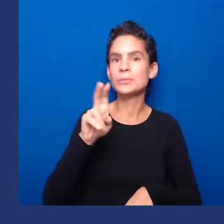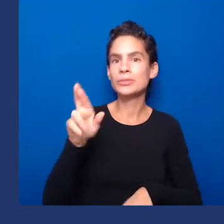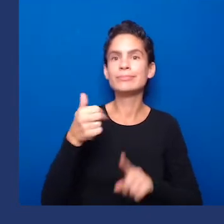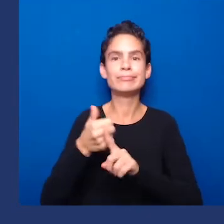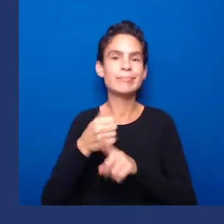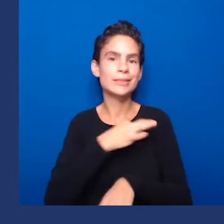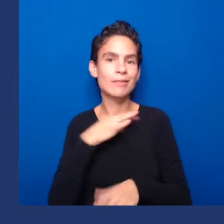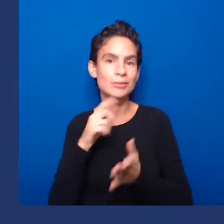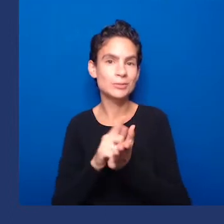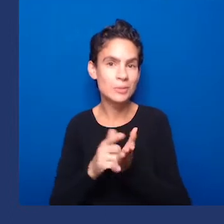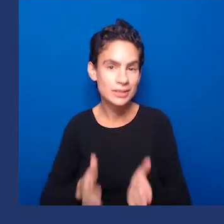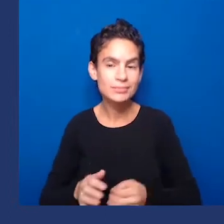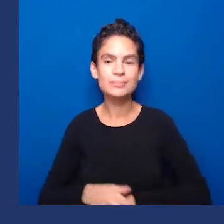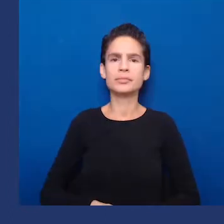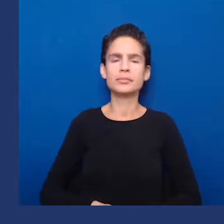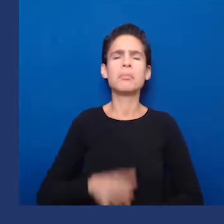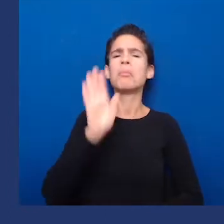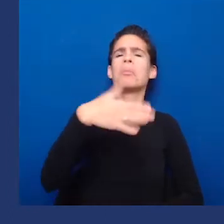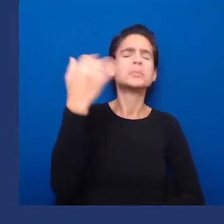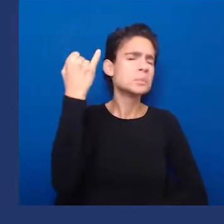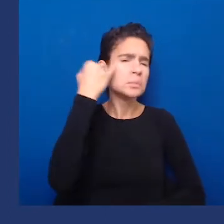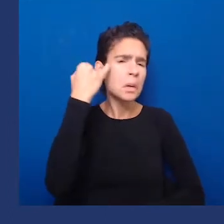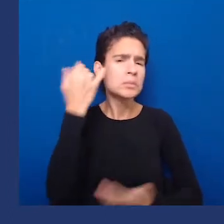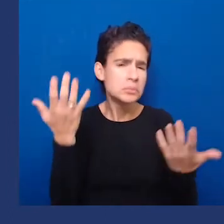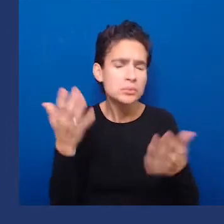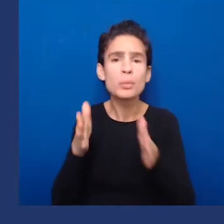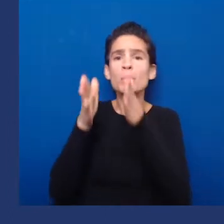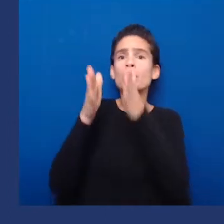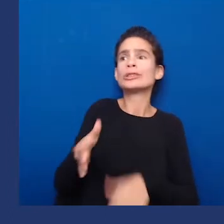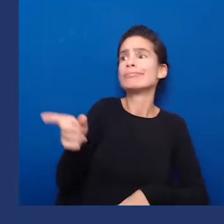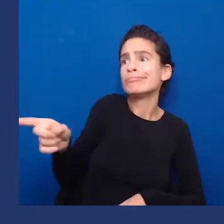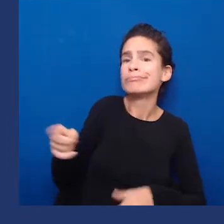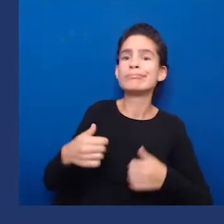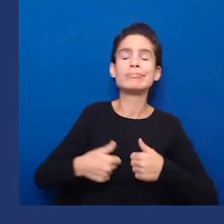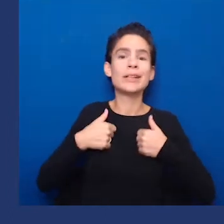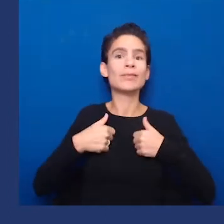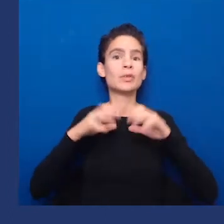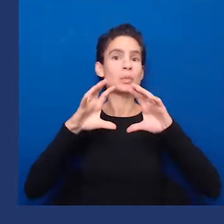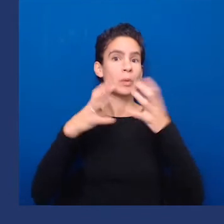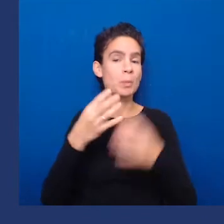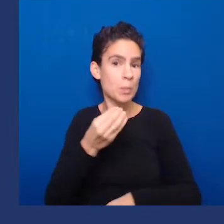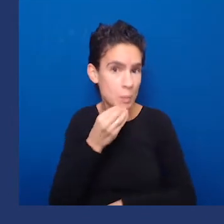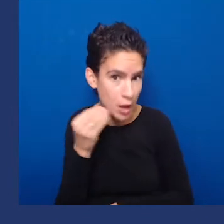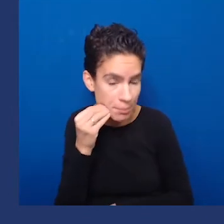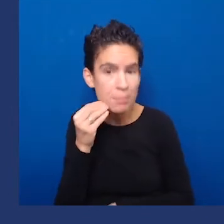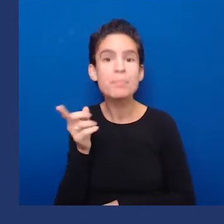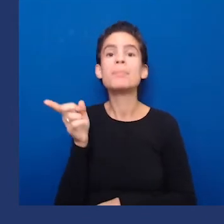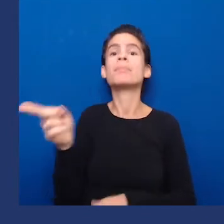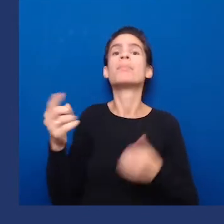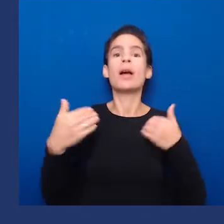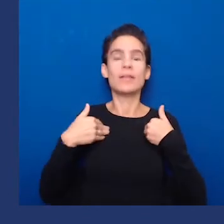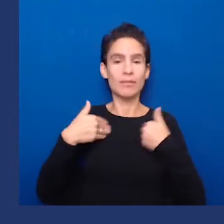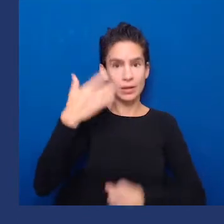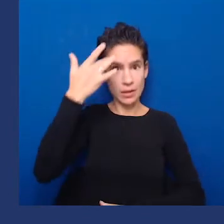So if someone has an intellectual disability and live in a group home and there is no other family to make